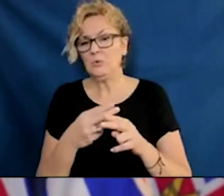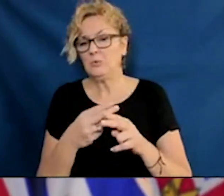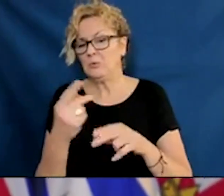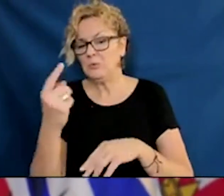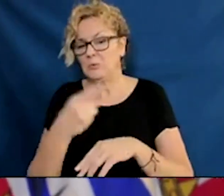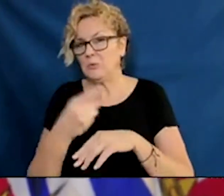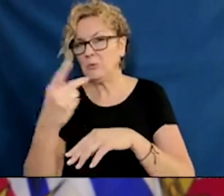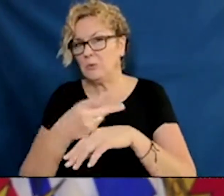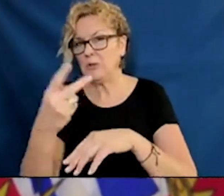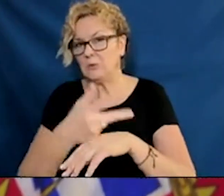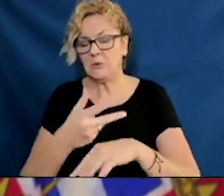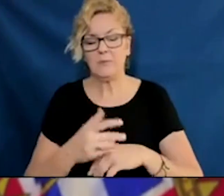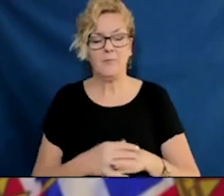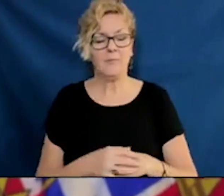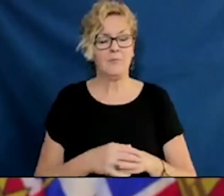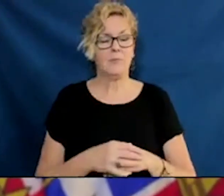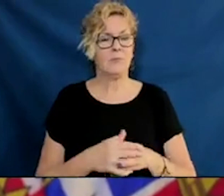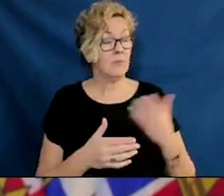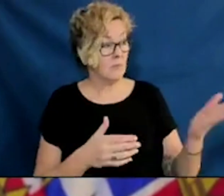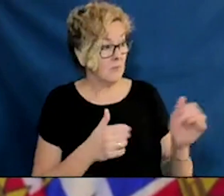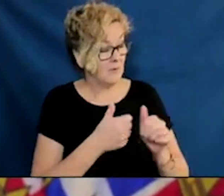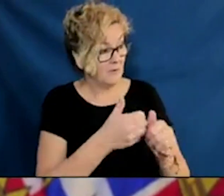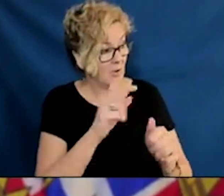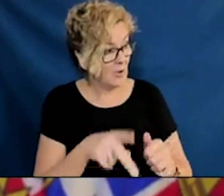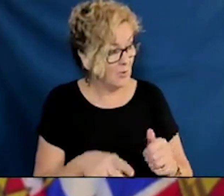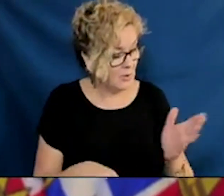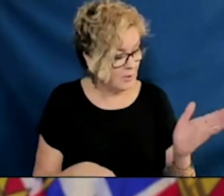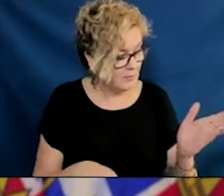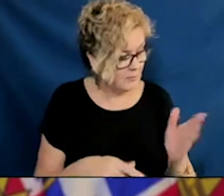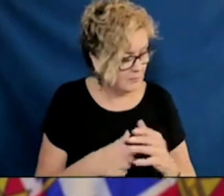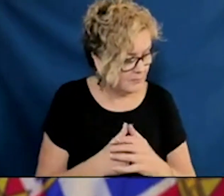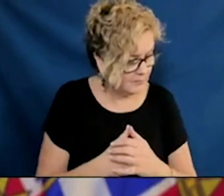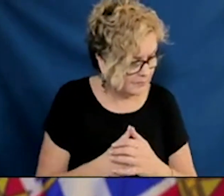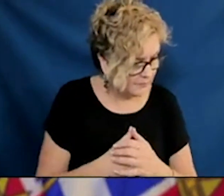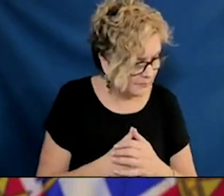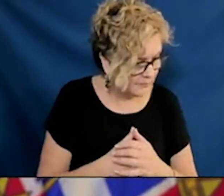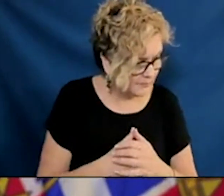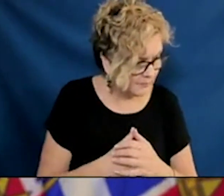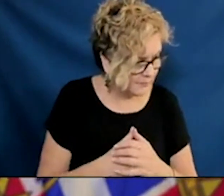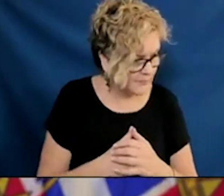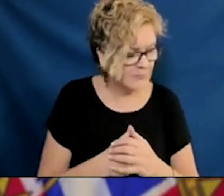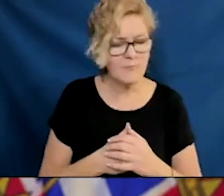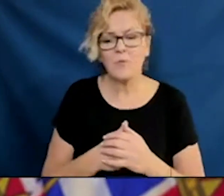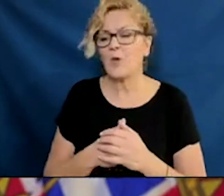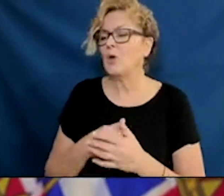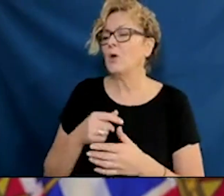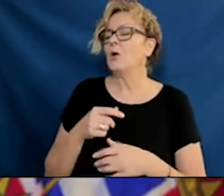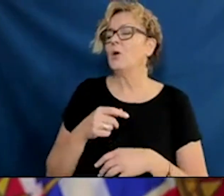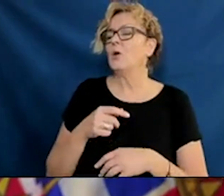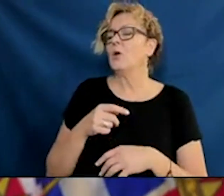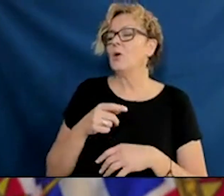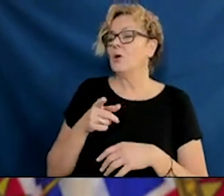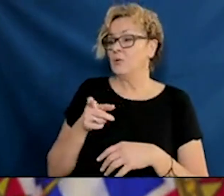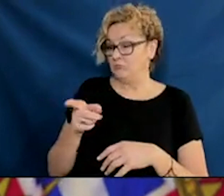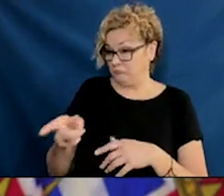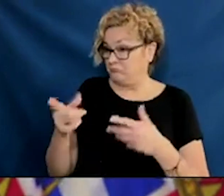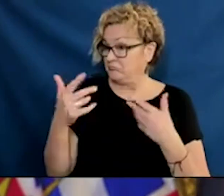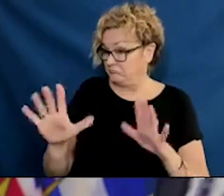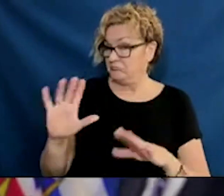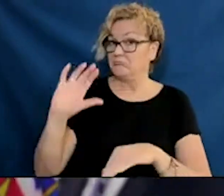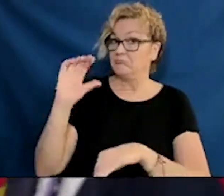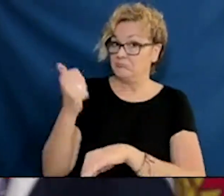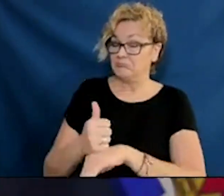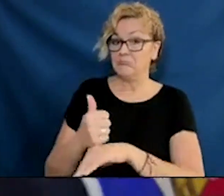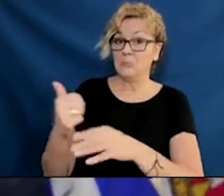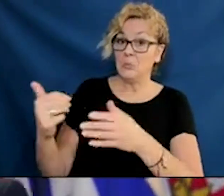Yes, I do. So can you say specifically if those indigenous liaison positions have been created, because, again, that's the family is saying